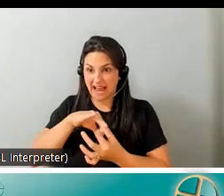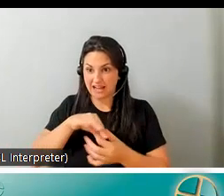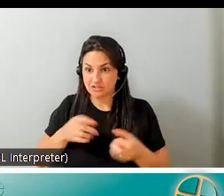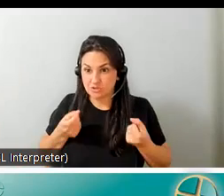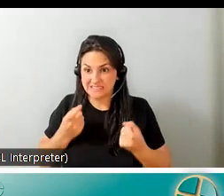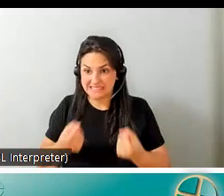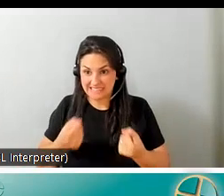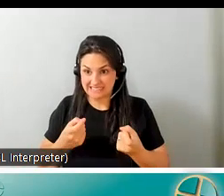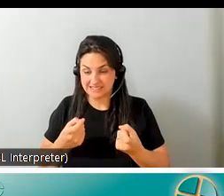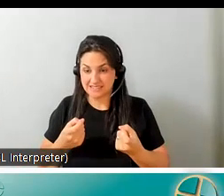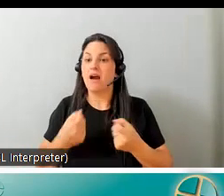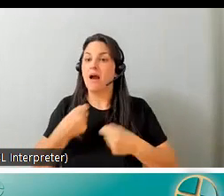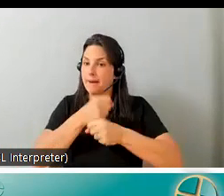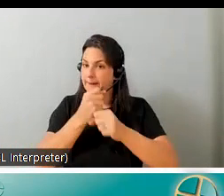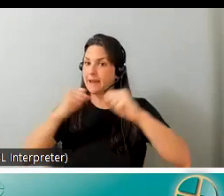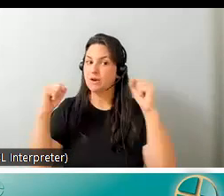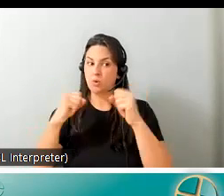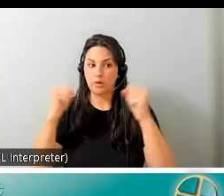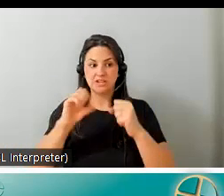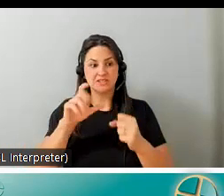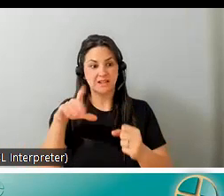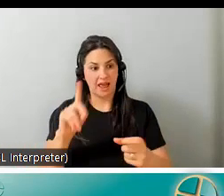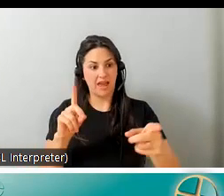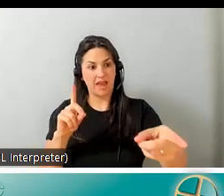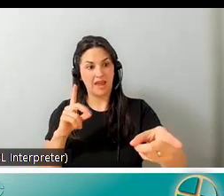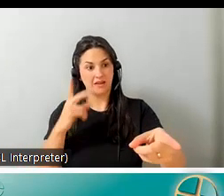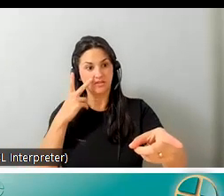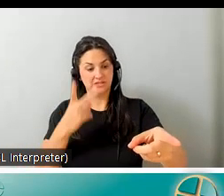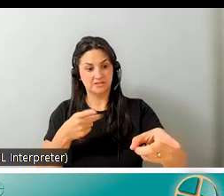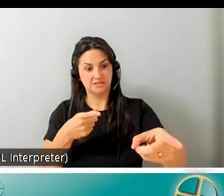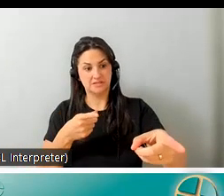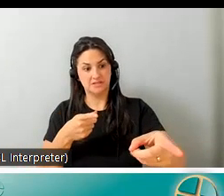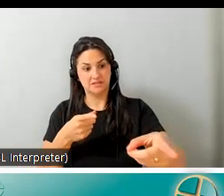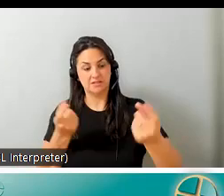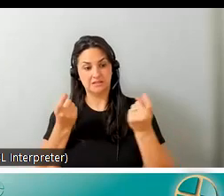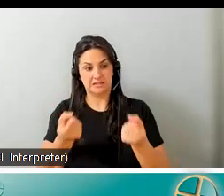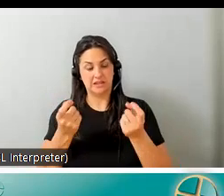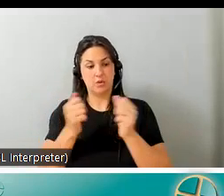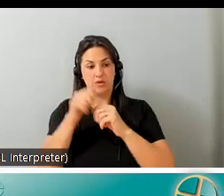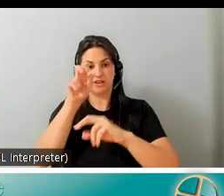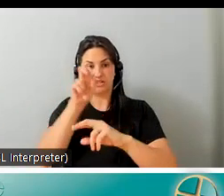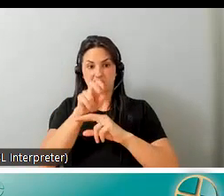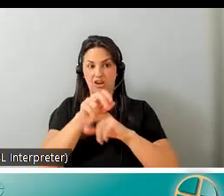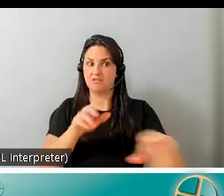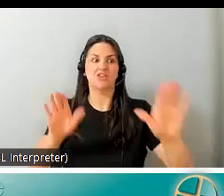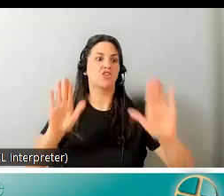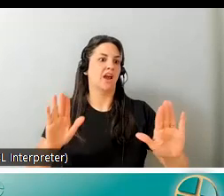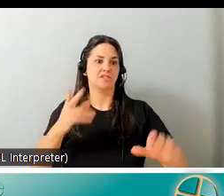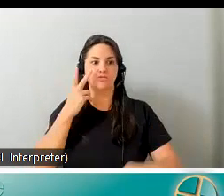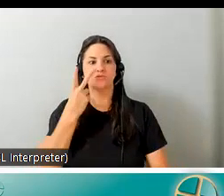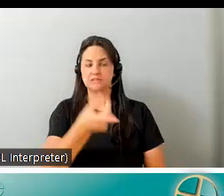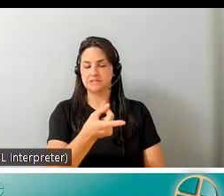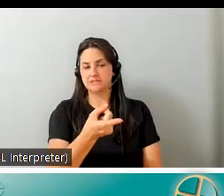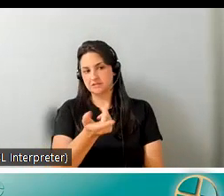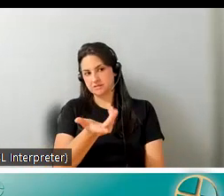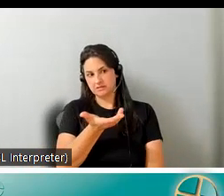and so the way we attach the the chairs to the sleds um and this is a great one yeah you can sort of see